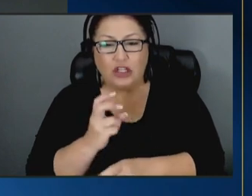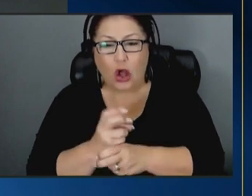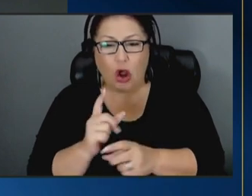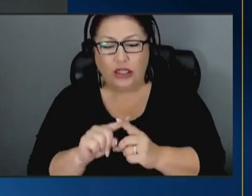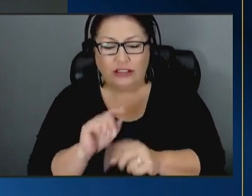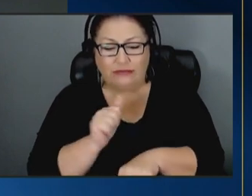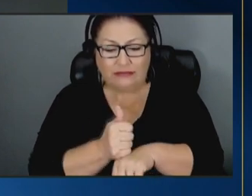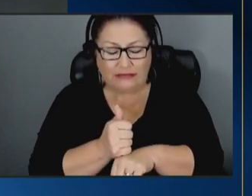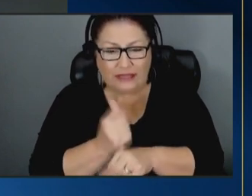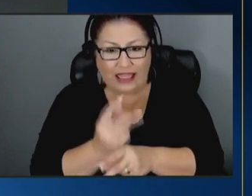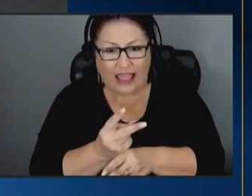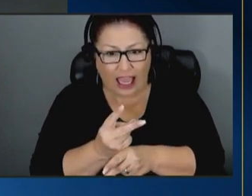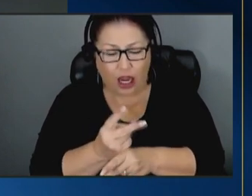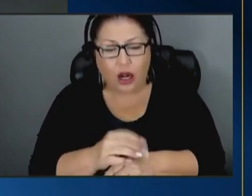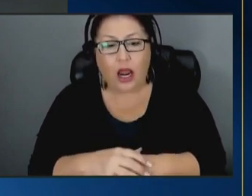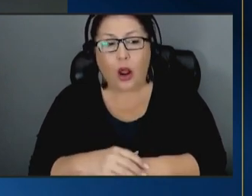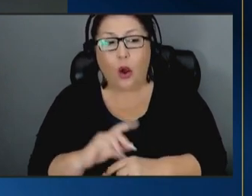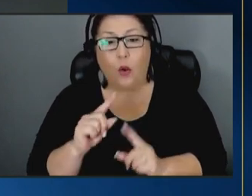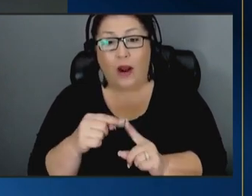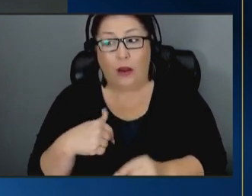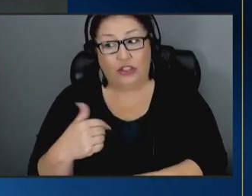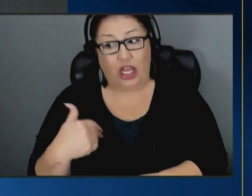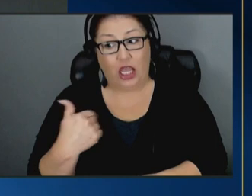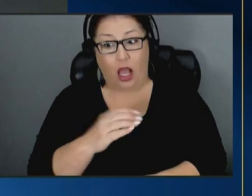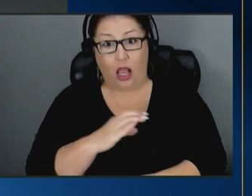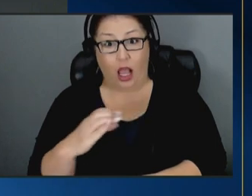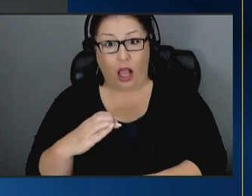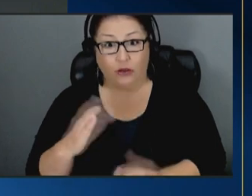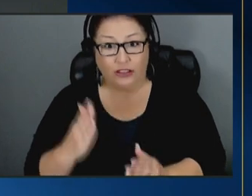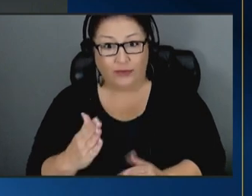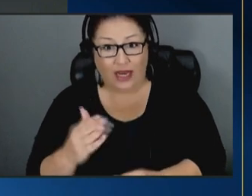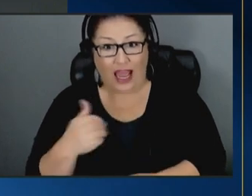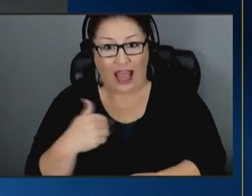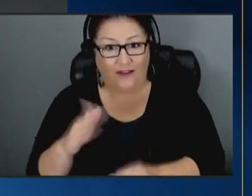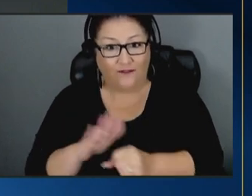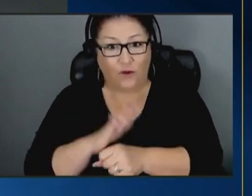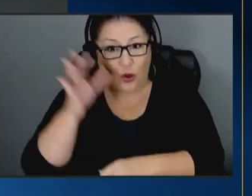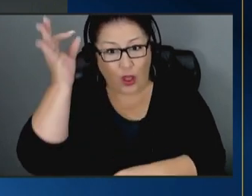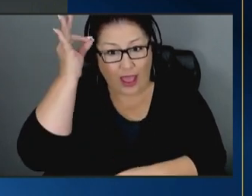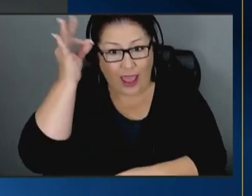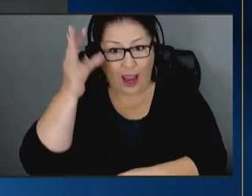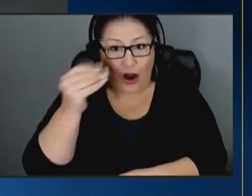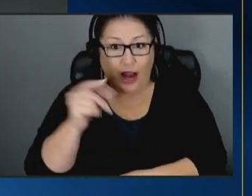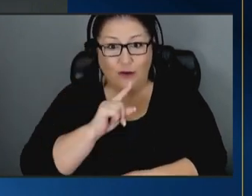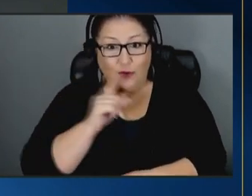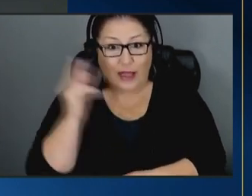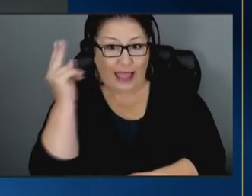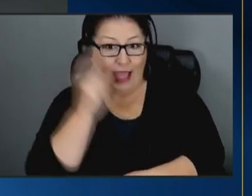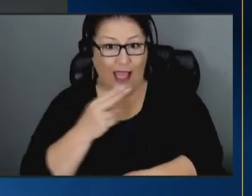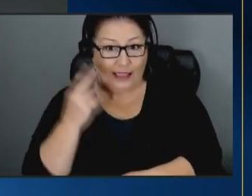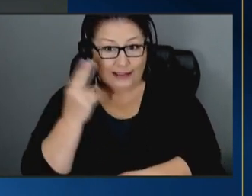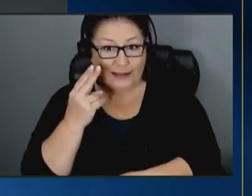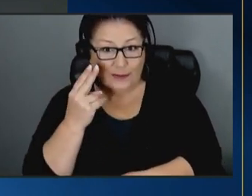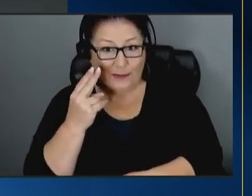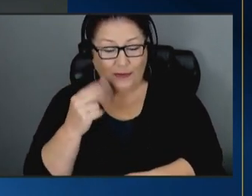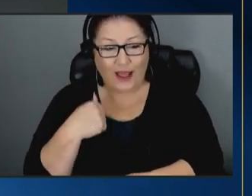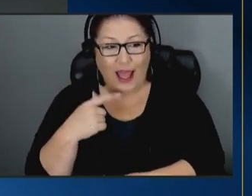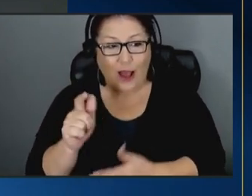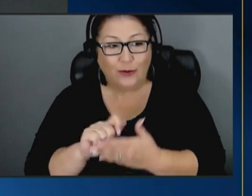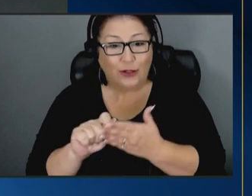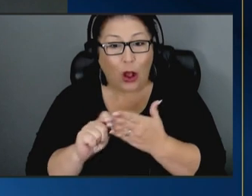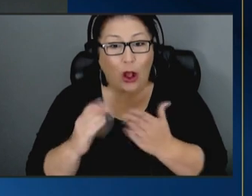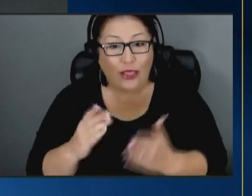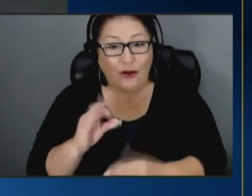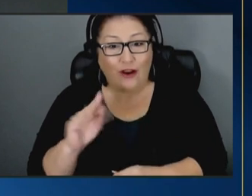when i was a really young congressman had a full head of hair and rugged good looks i was the author of the kinship